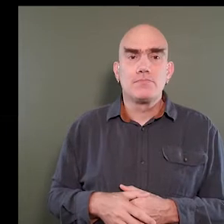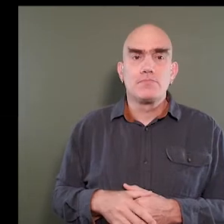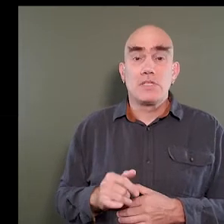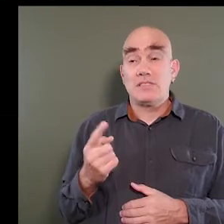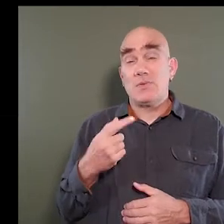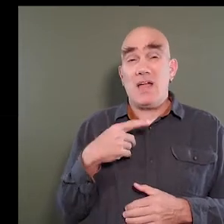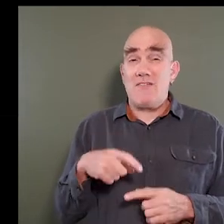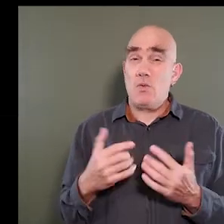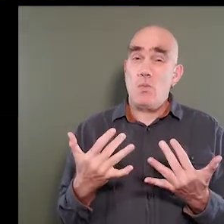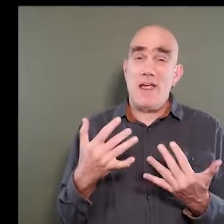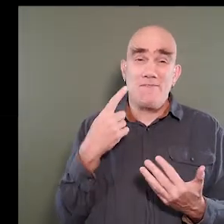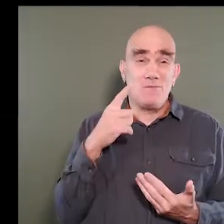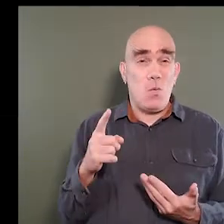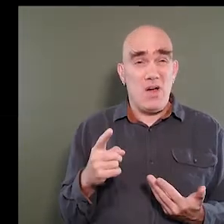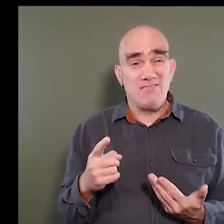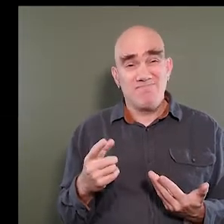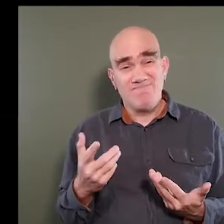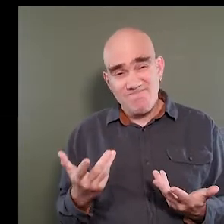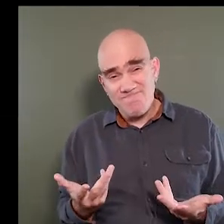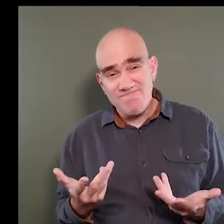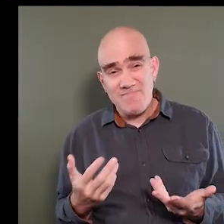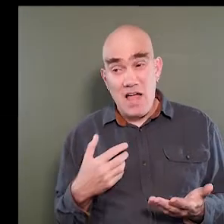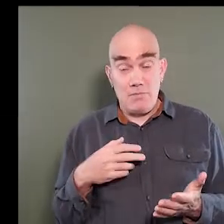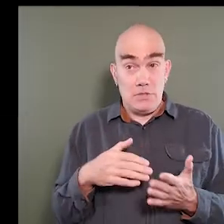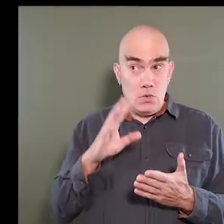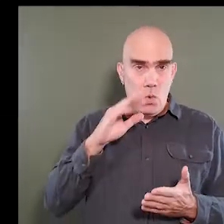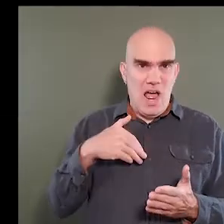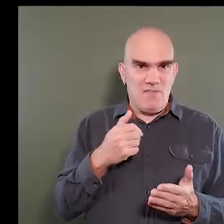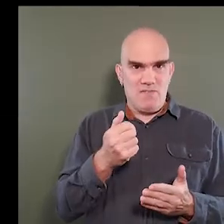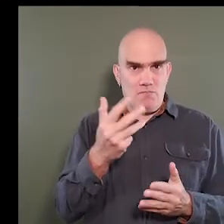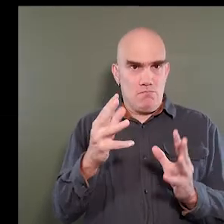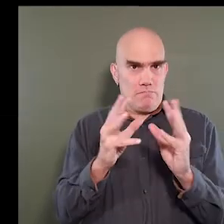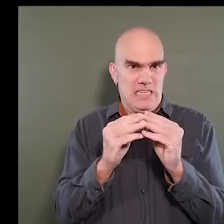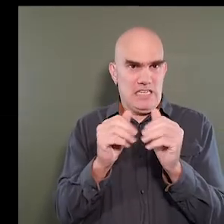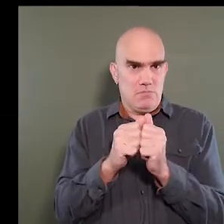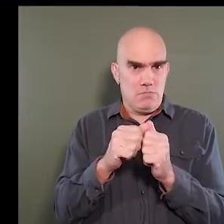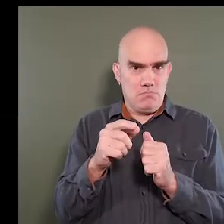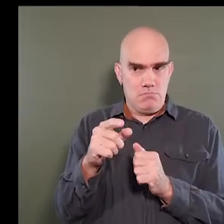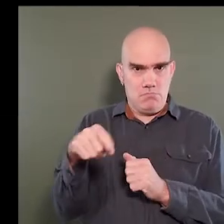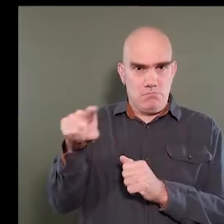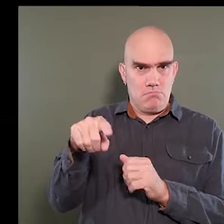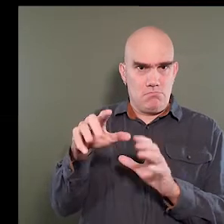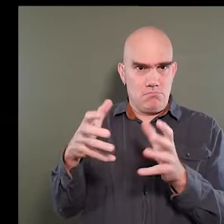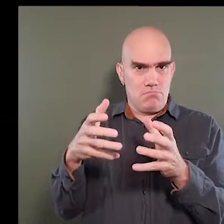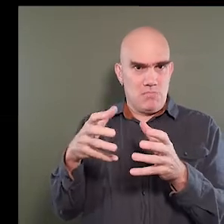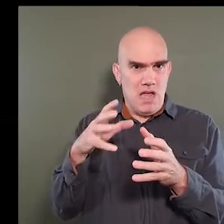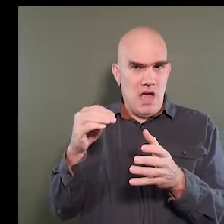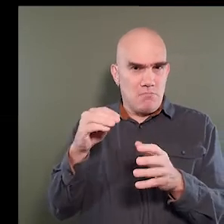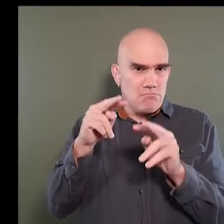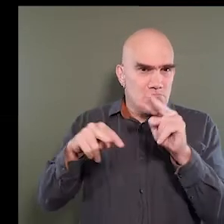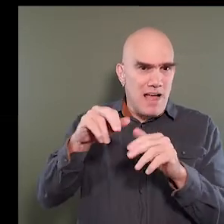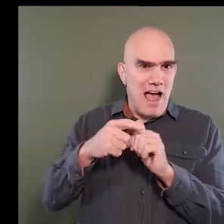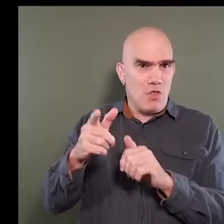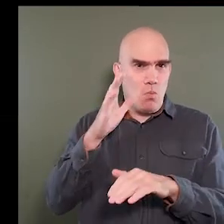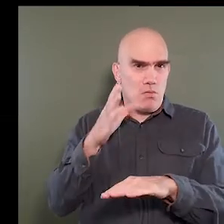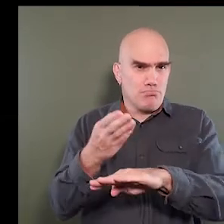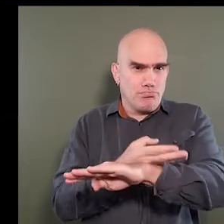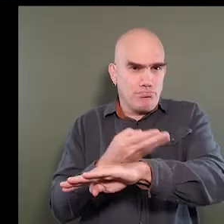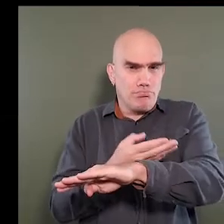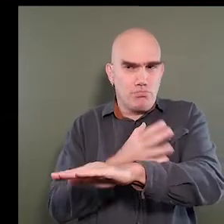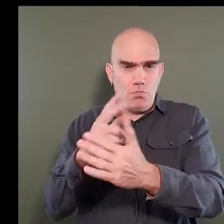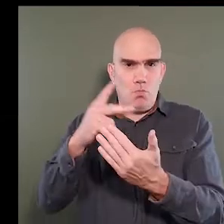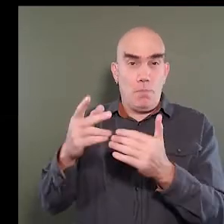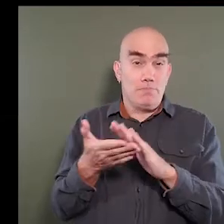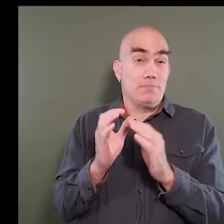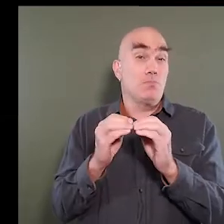Okay, something we'll have to wait for, though, I know there's a couple meetings coming up with them. And so we'll see how they tool or retool their